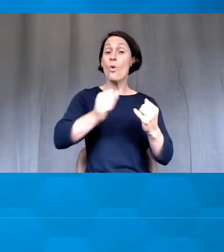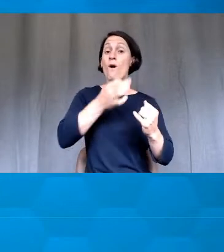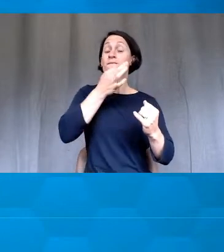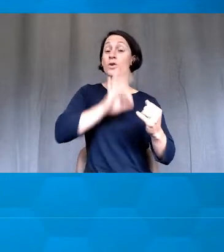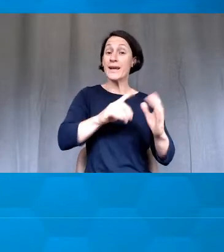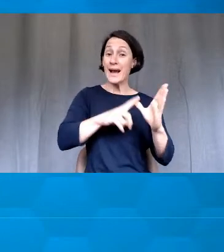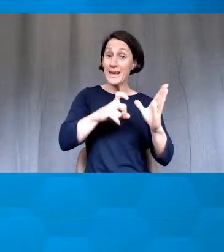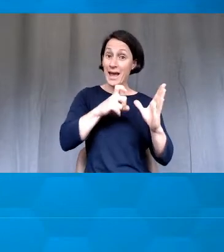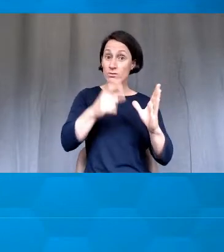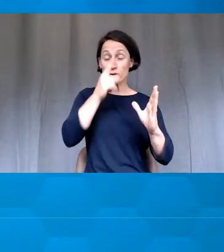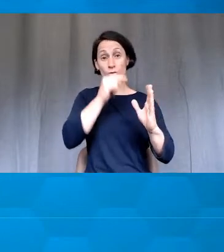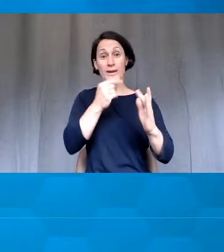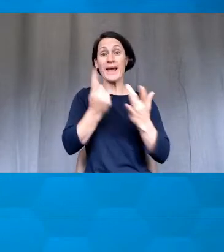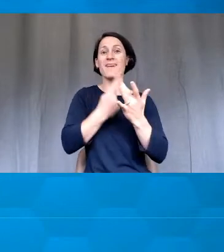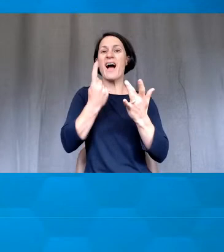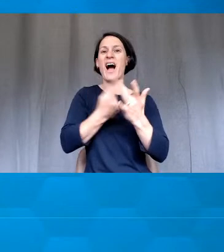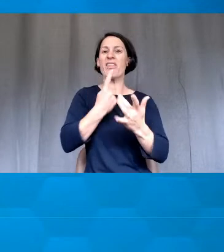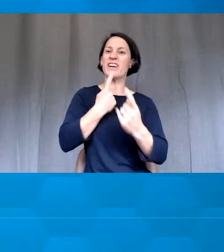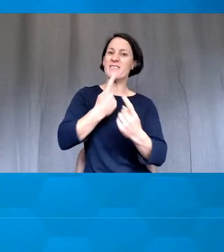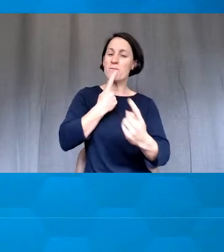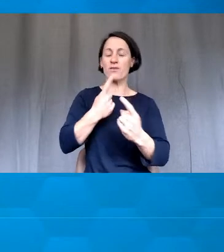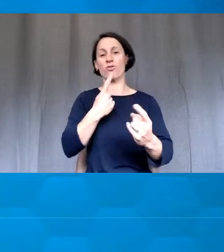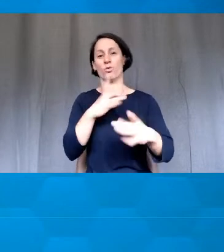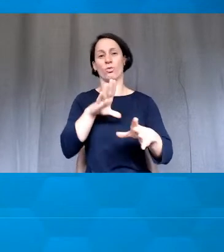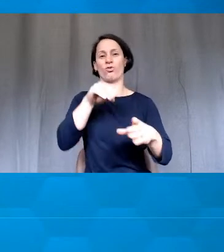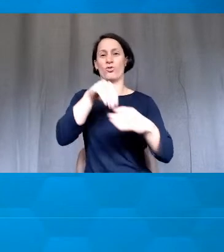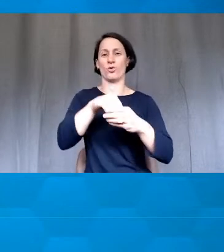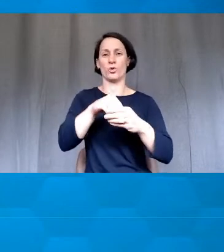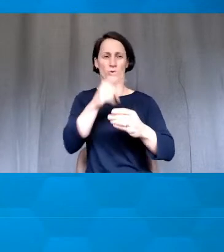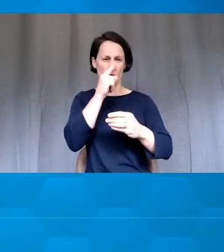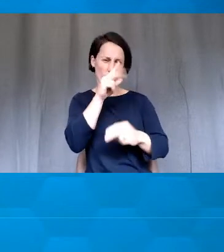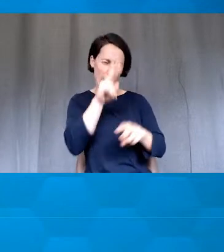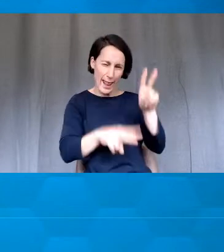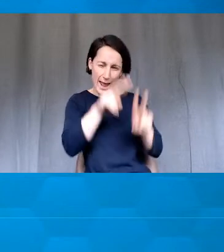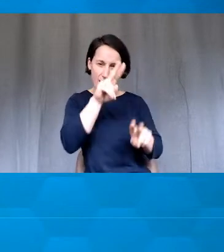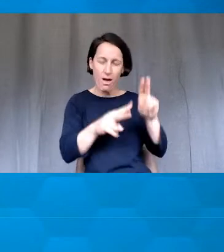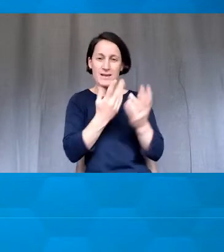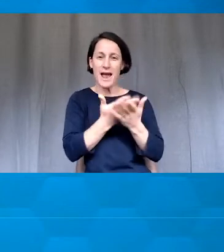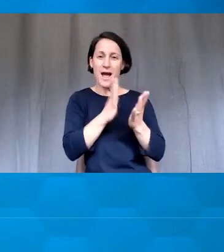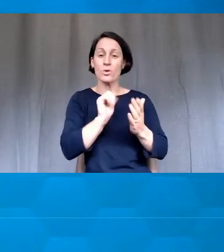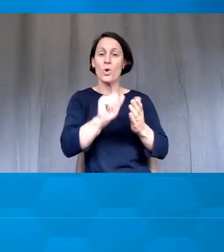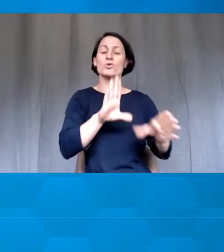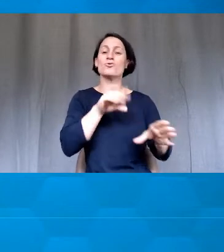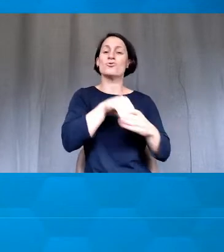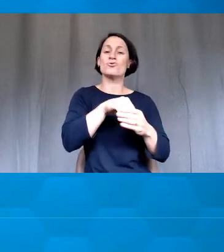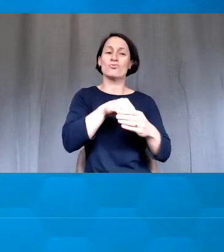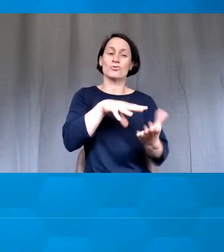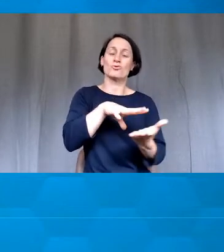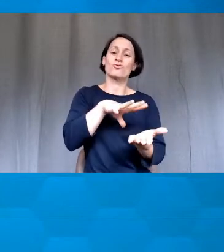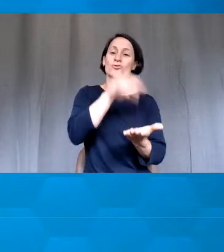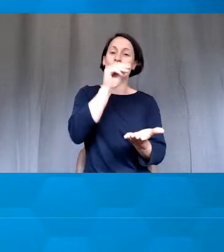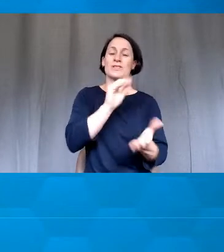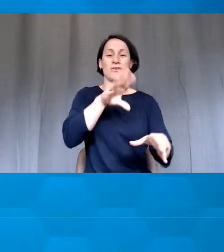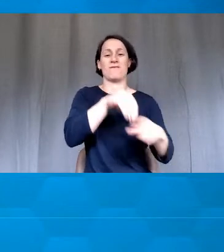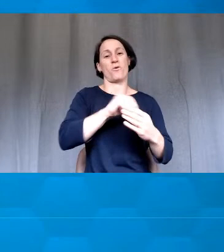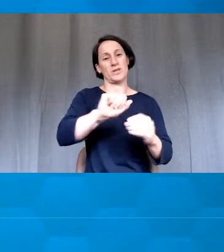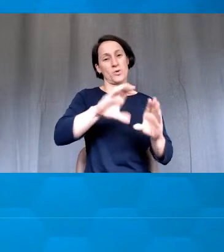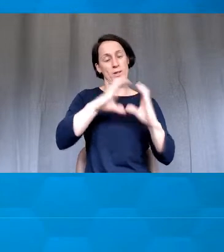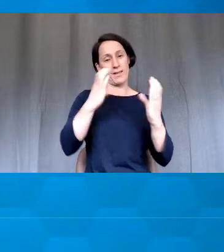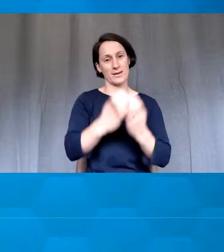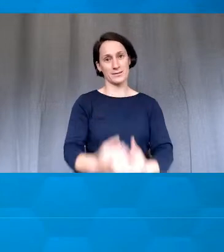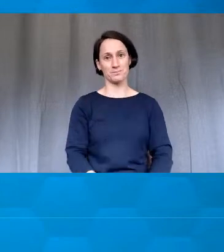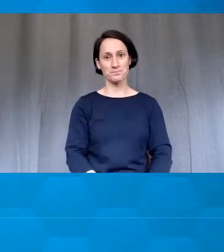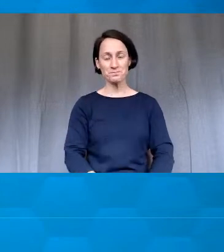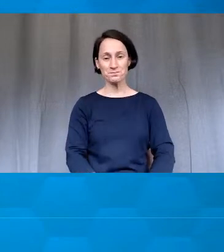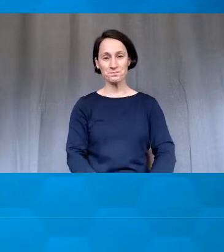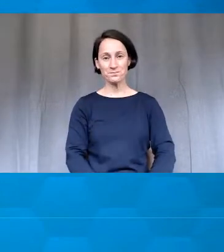really cool analytics in there that help you understand how your students are responding to the various things that you're putting out there. So